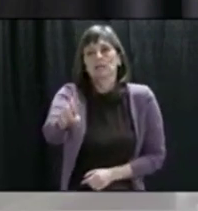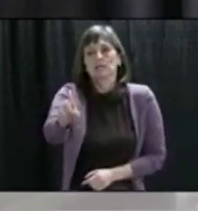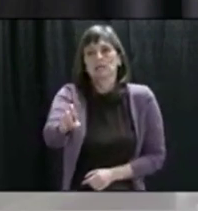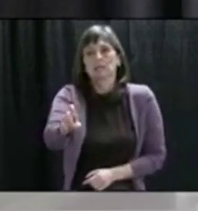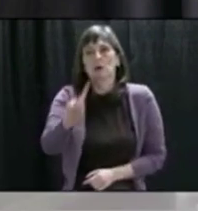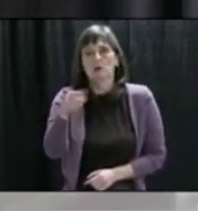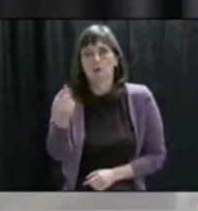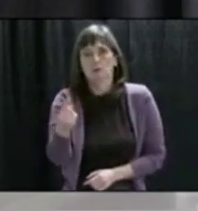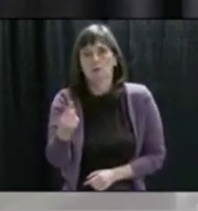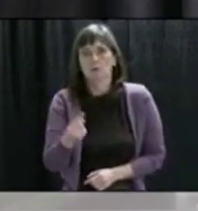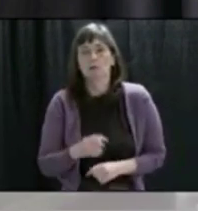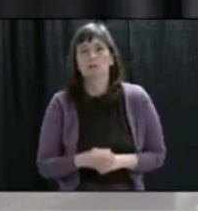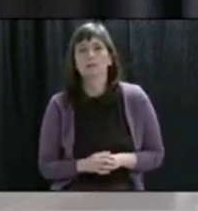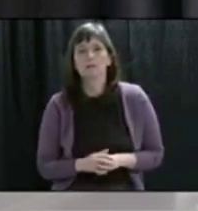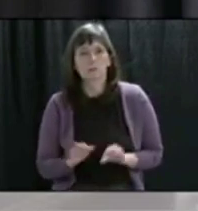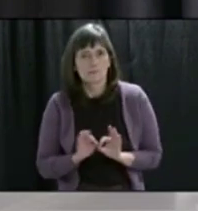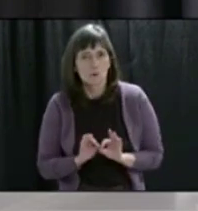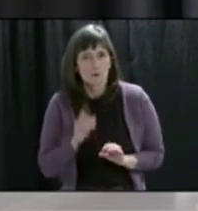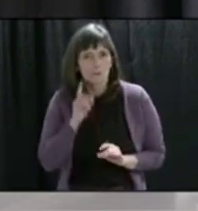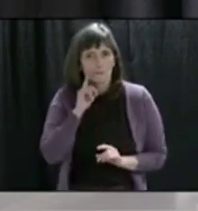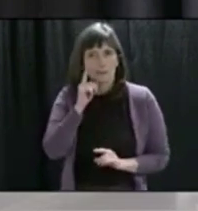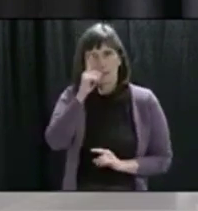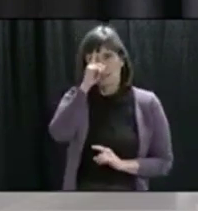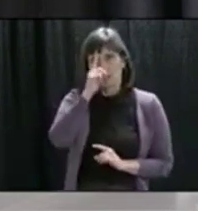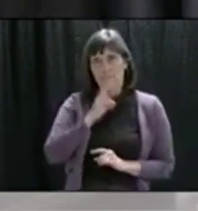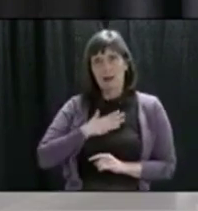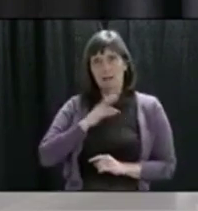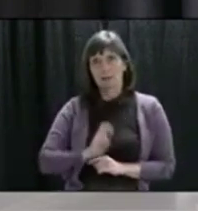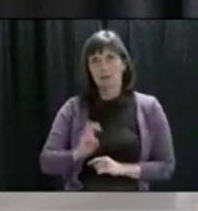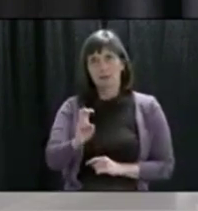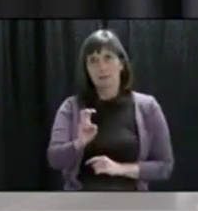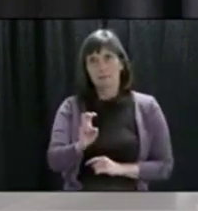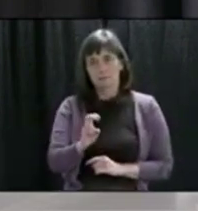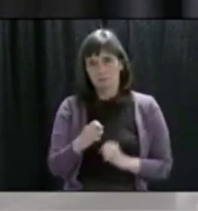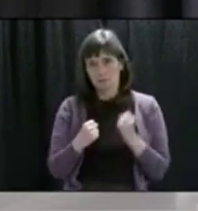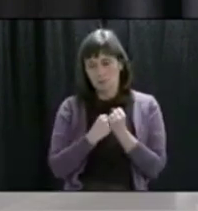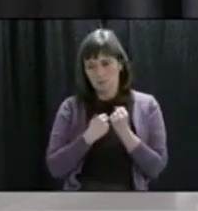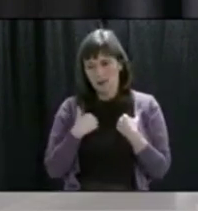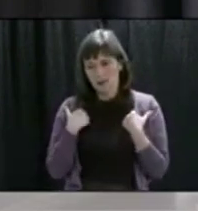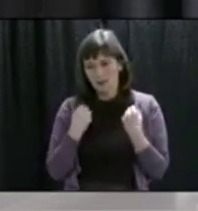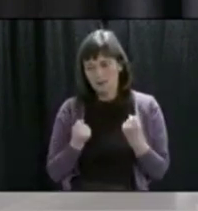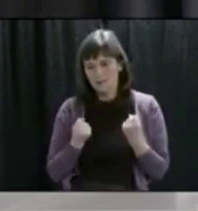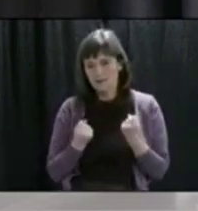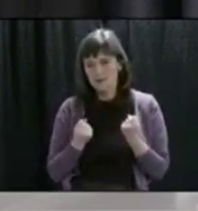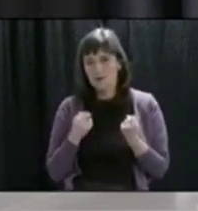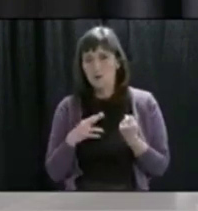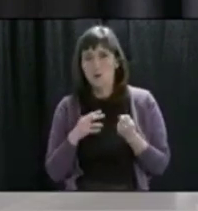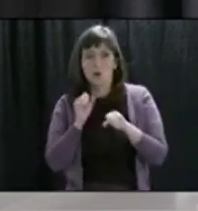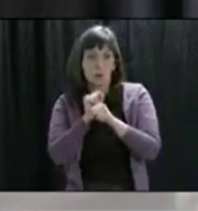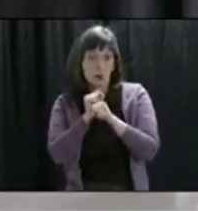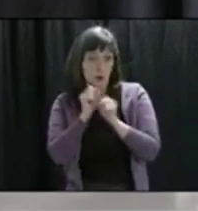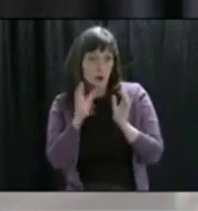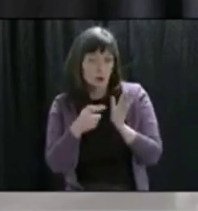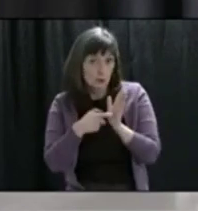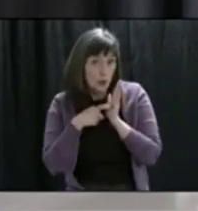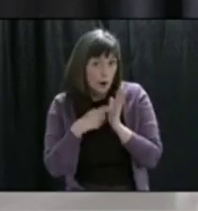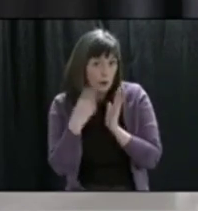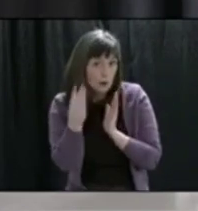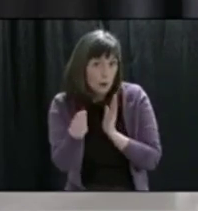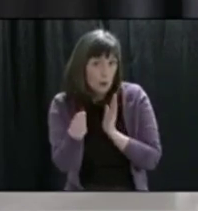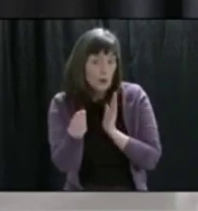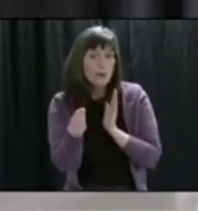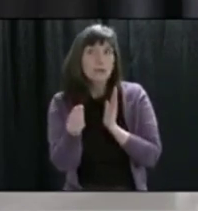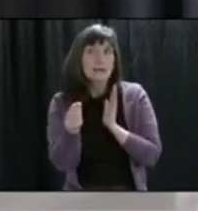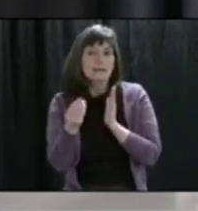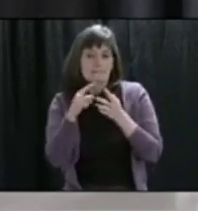Does your journey support your health directly, or is it that you are a worker essential to the running